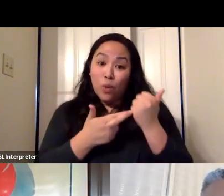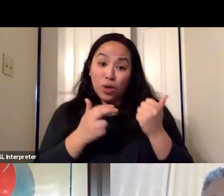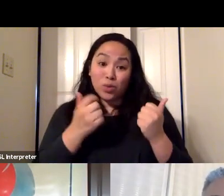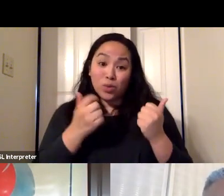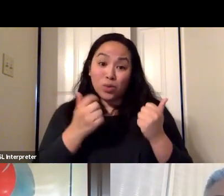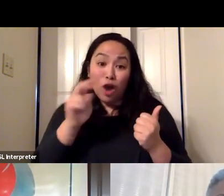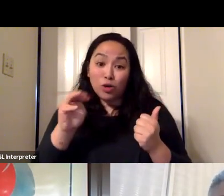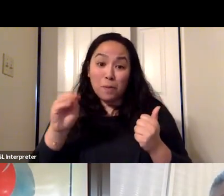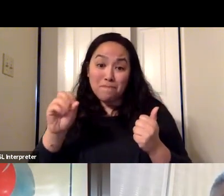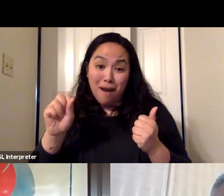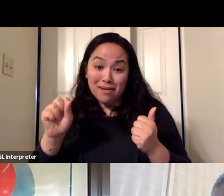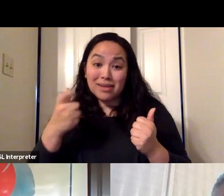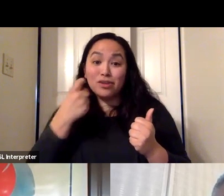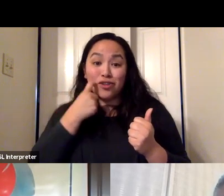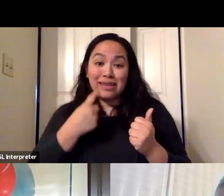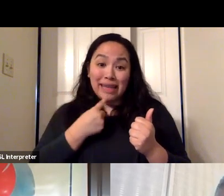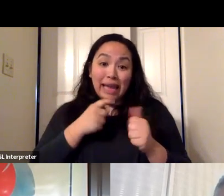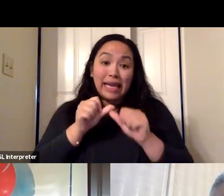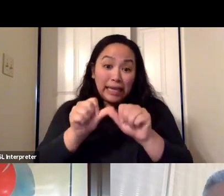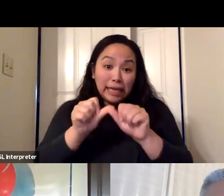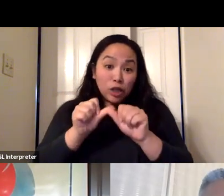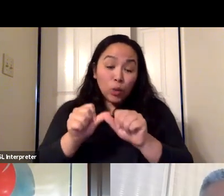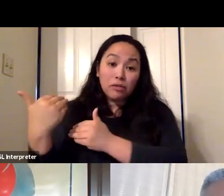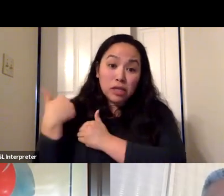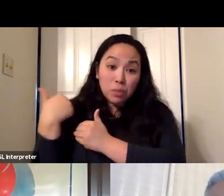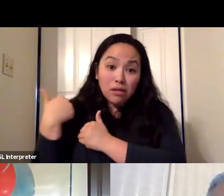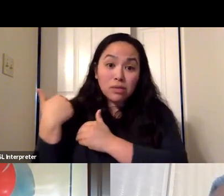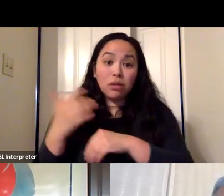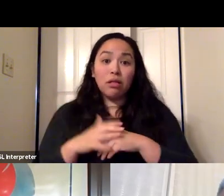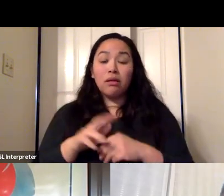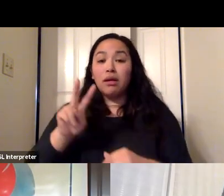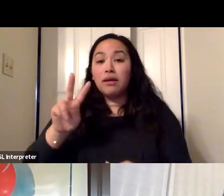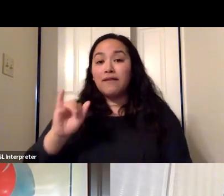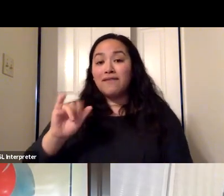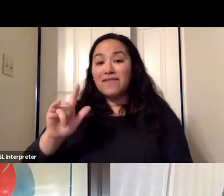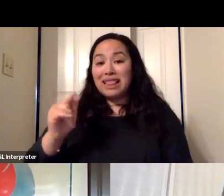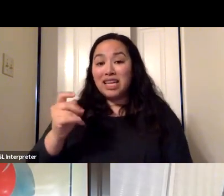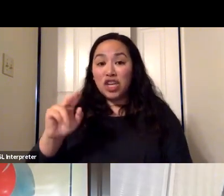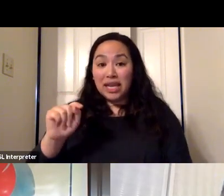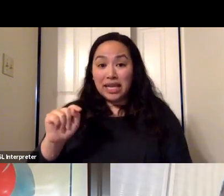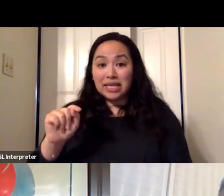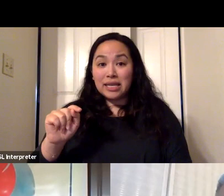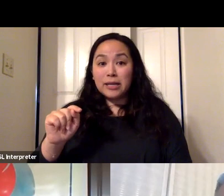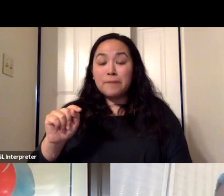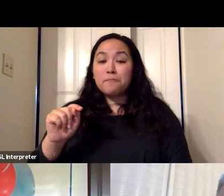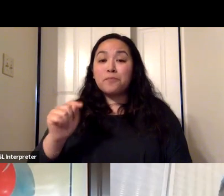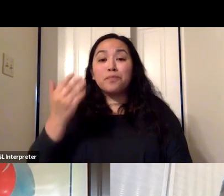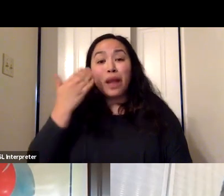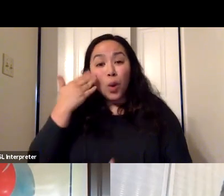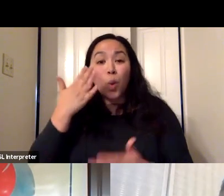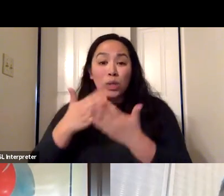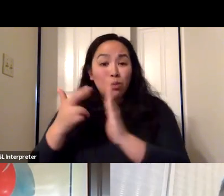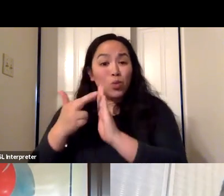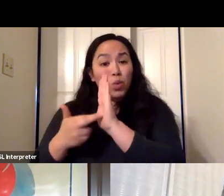about continuing to be responsible and vigilant, irrespective of whether the bowling alleys open or not, is that you're going to be